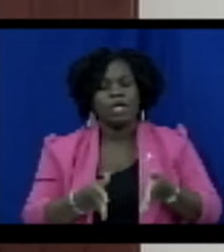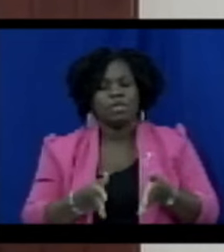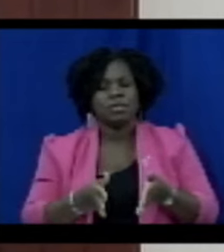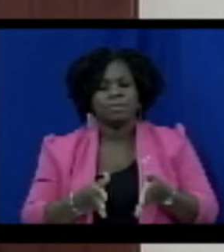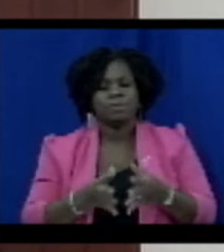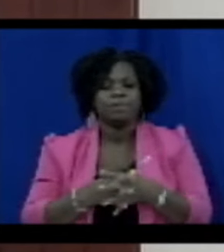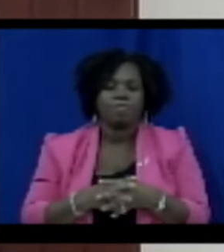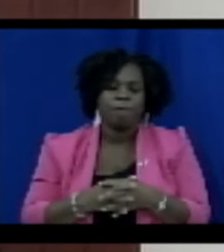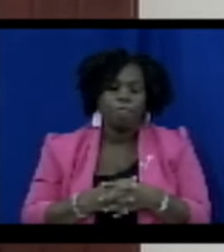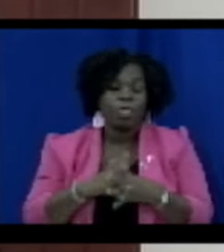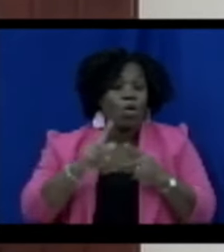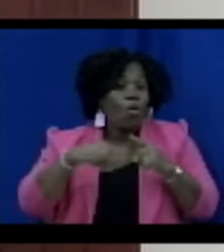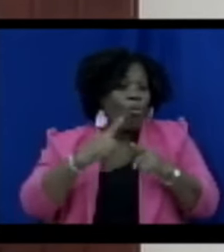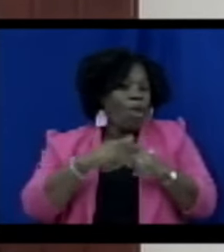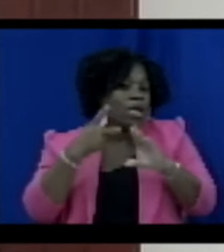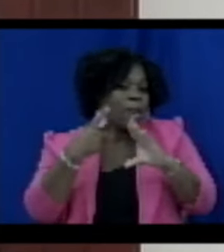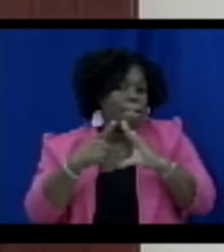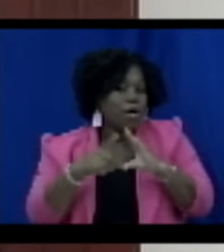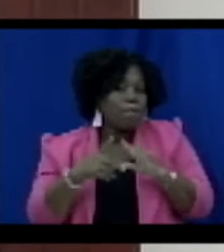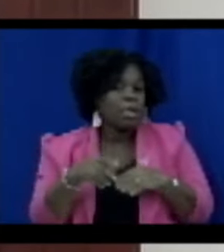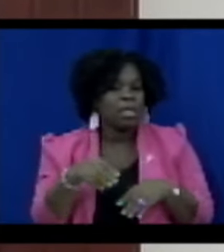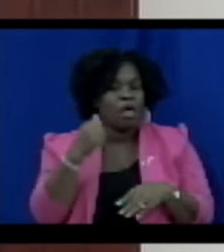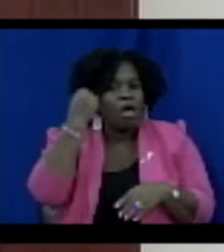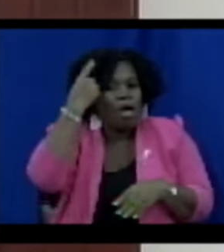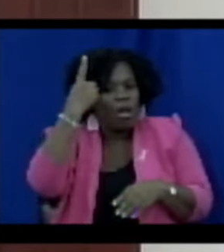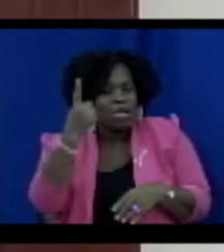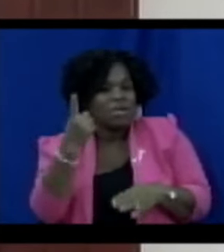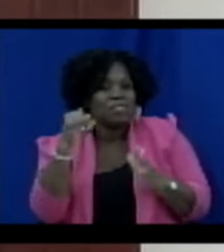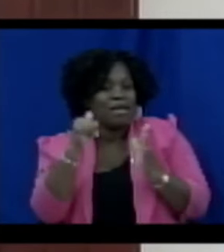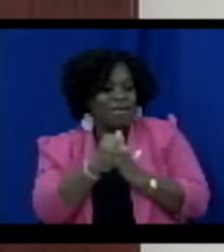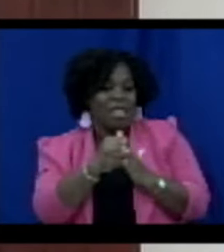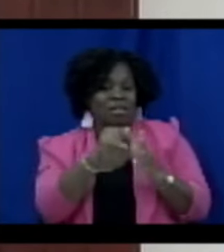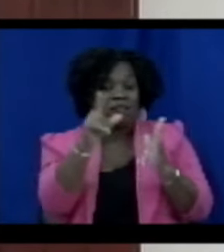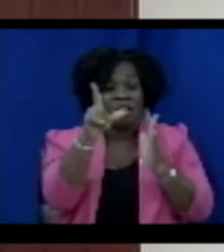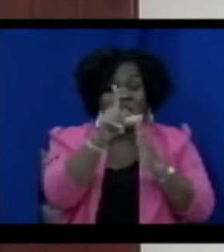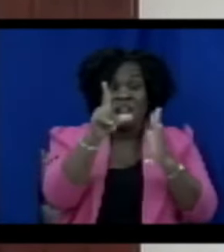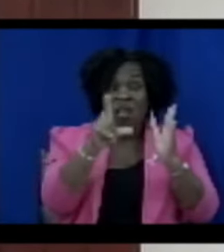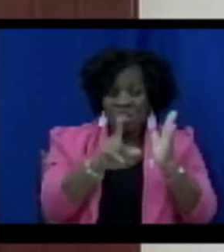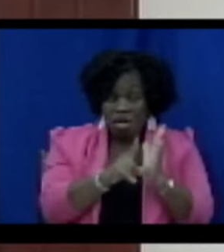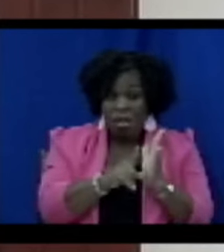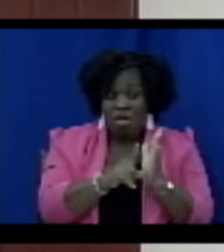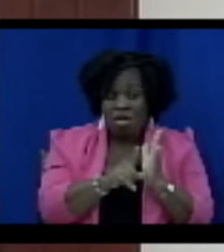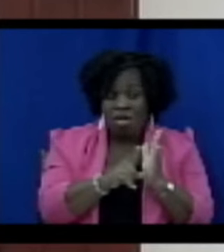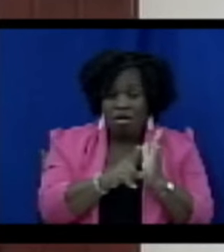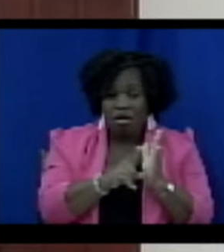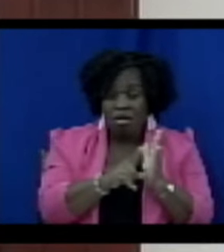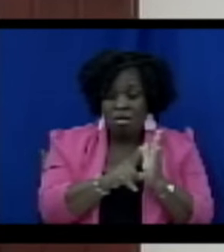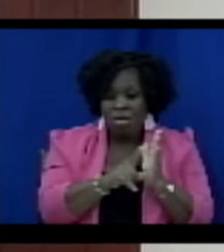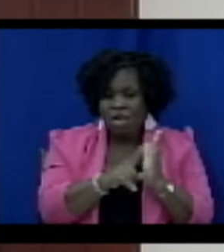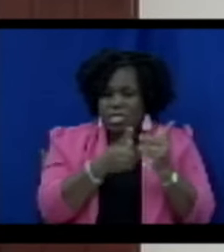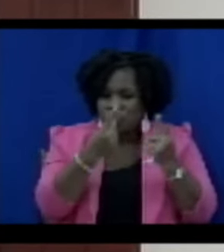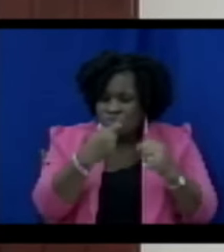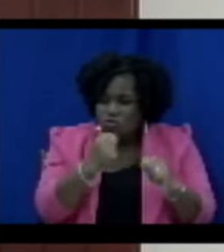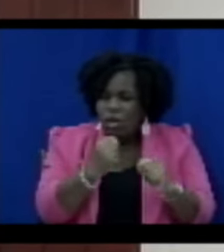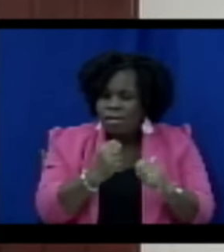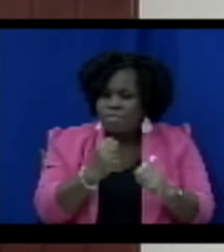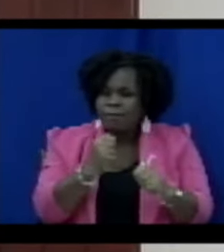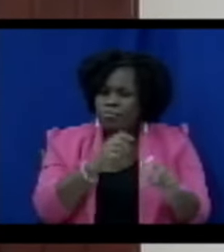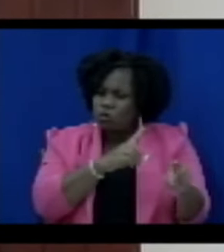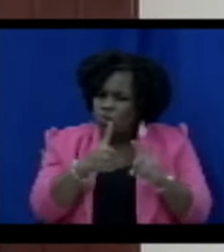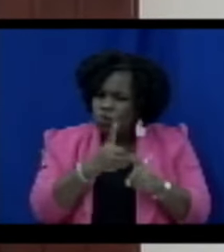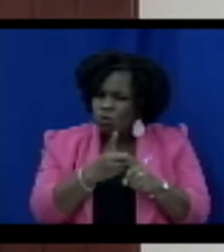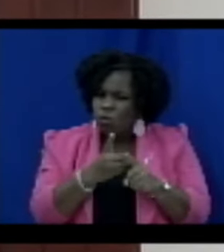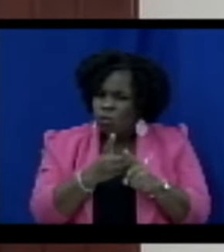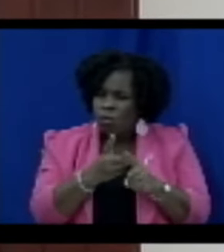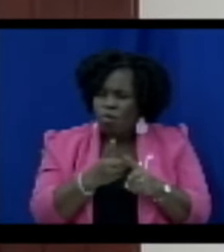When the public perceives that the legal system is effectively addressing the issue of criminal proceeds, it can lead to increased trust in the justice